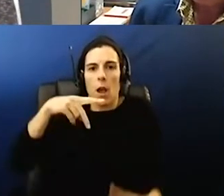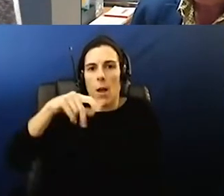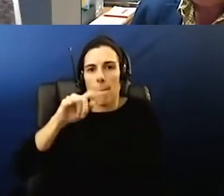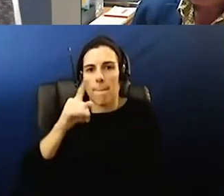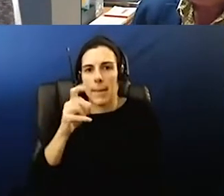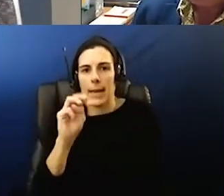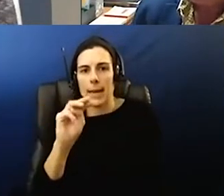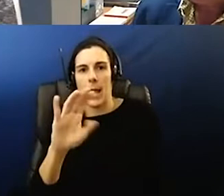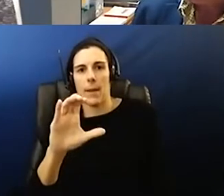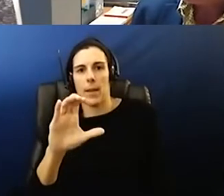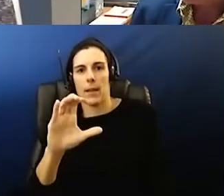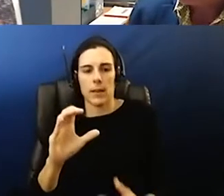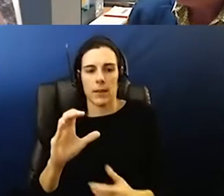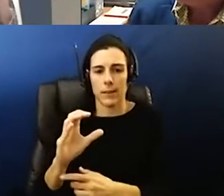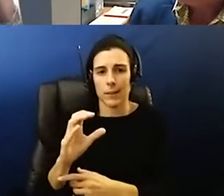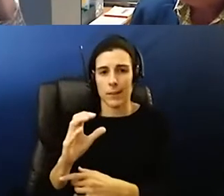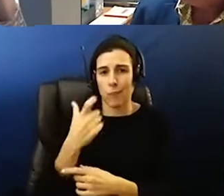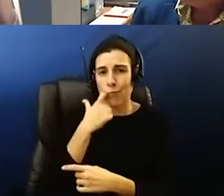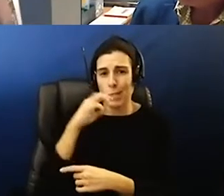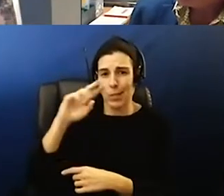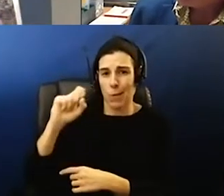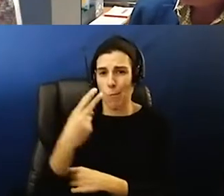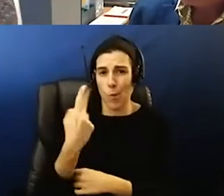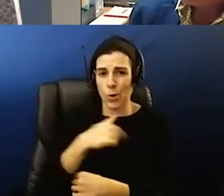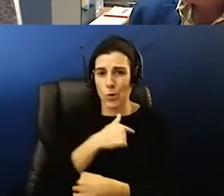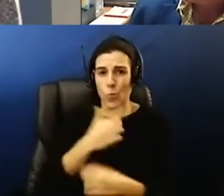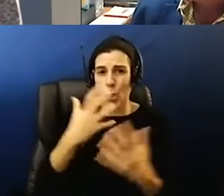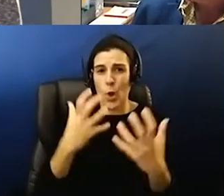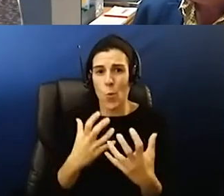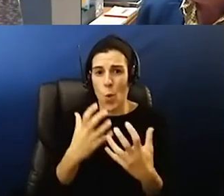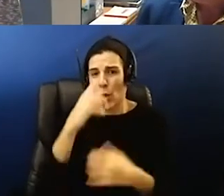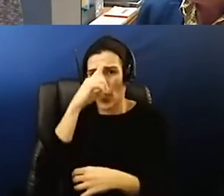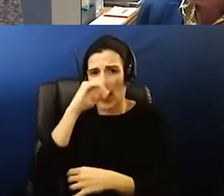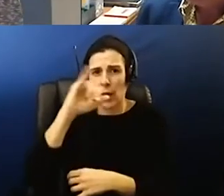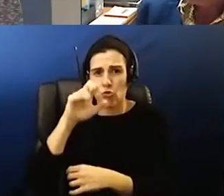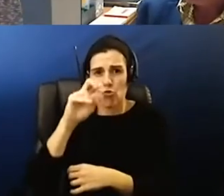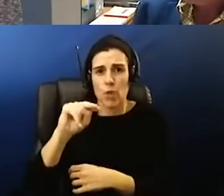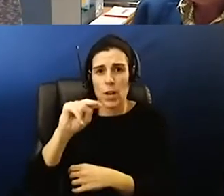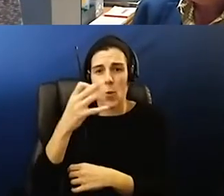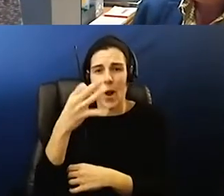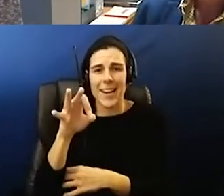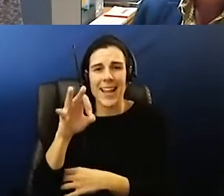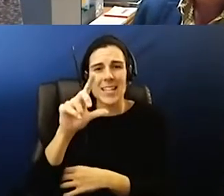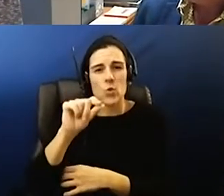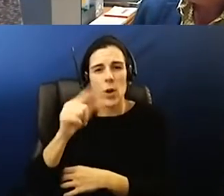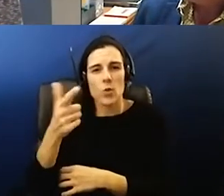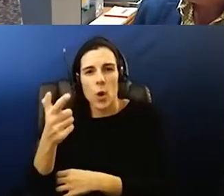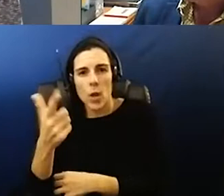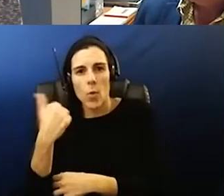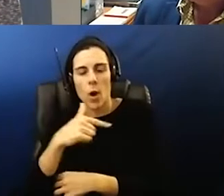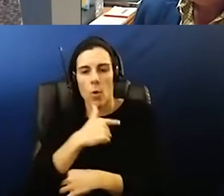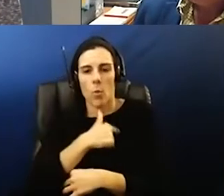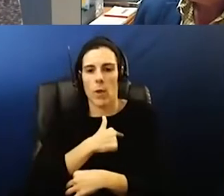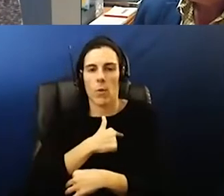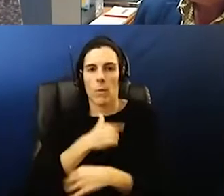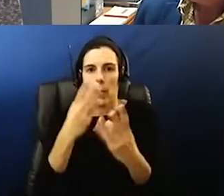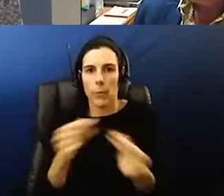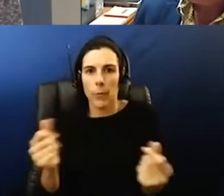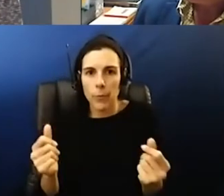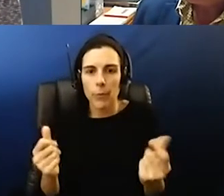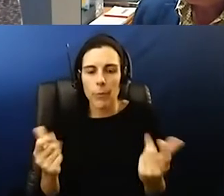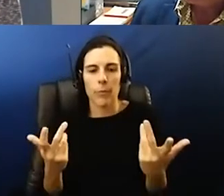unfortunately back in march we wanted to believe by january 19th of 2021 we would be much further along with